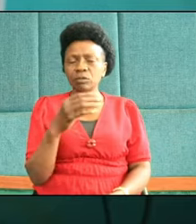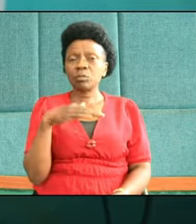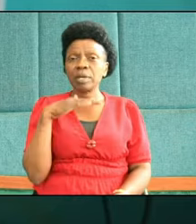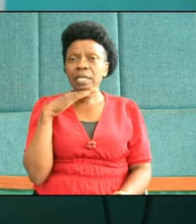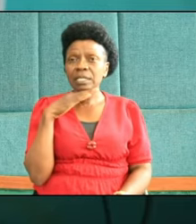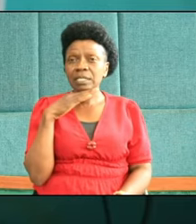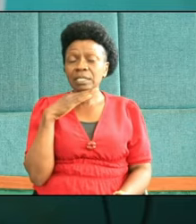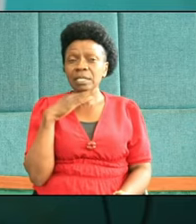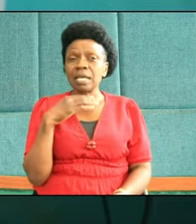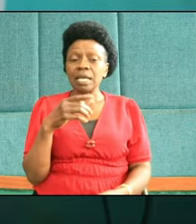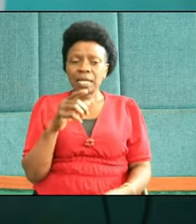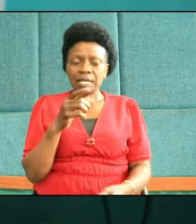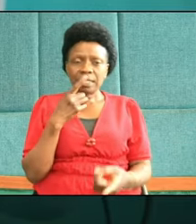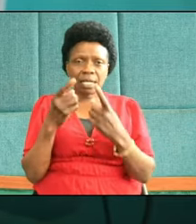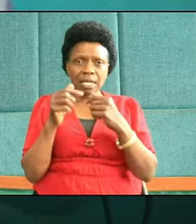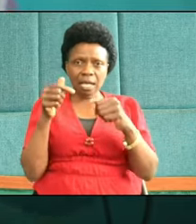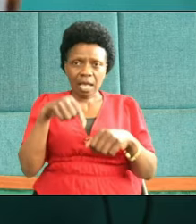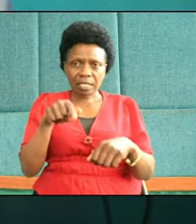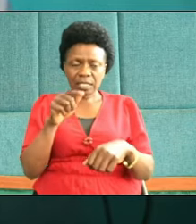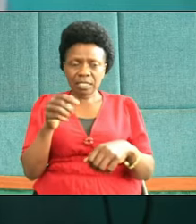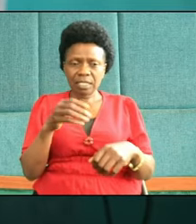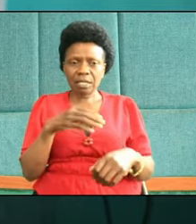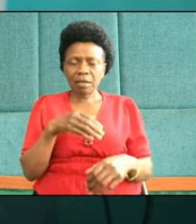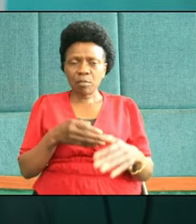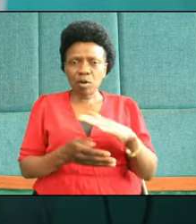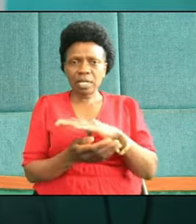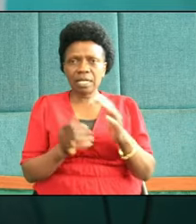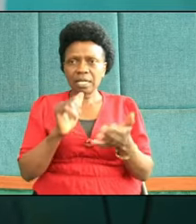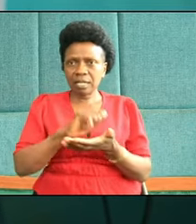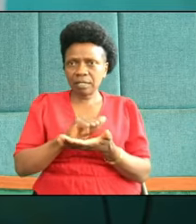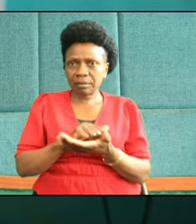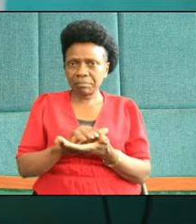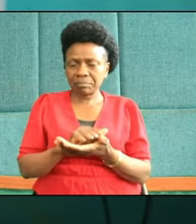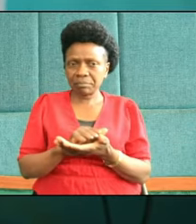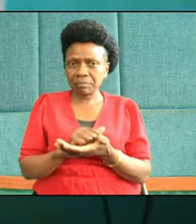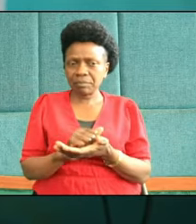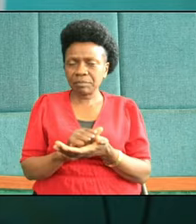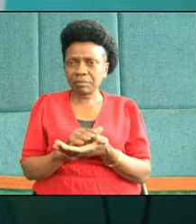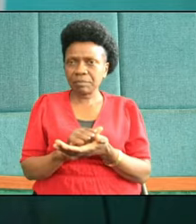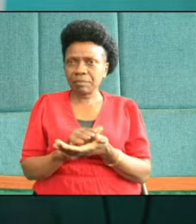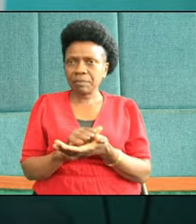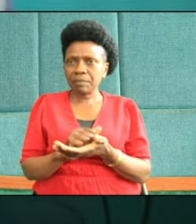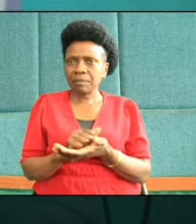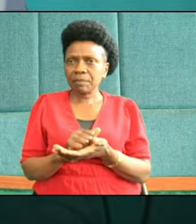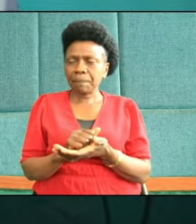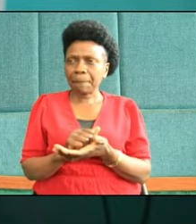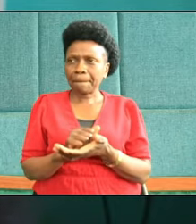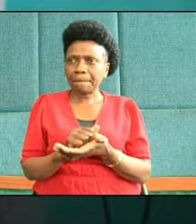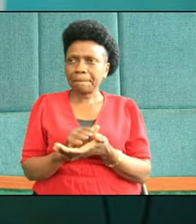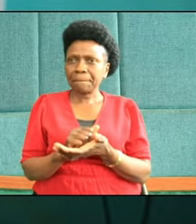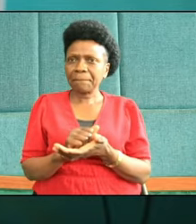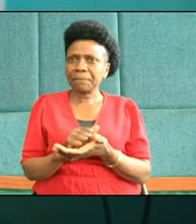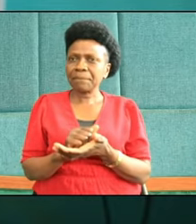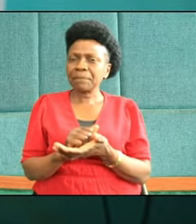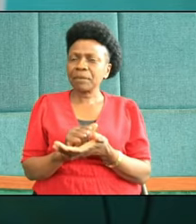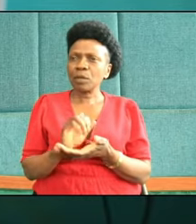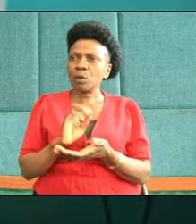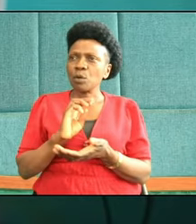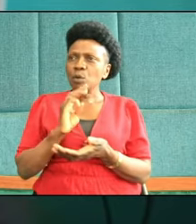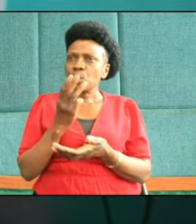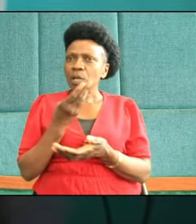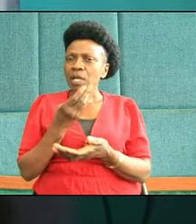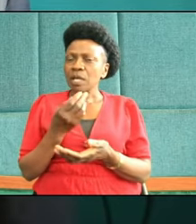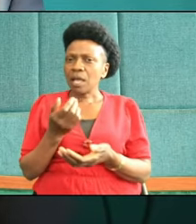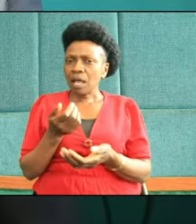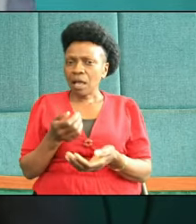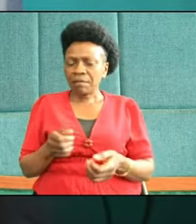morning that even though we may not have friends in this place, I want to say and gladly say that we have a friend by